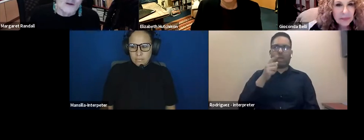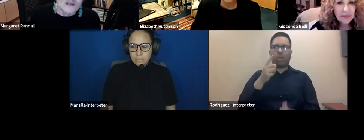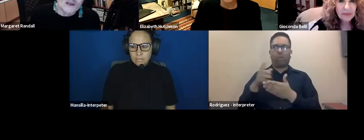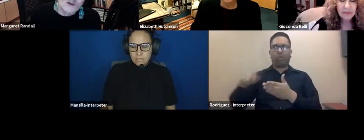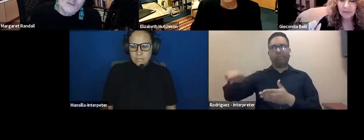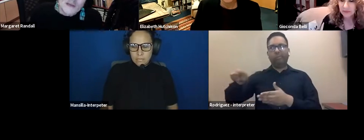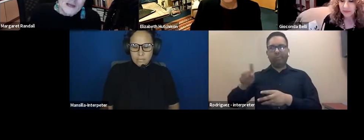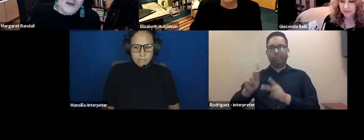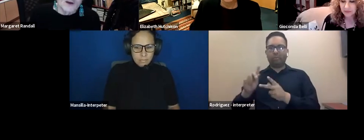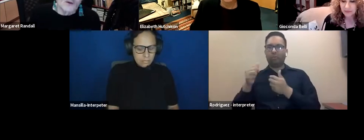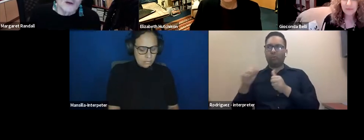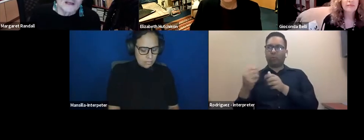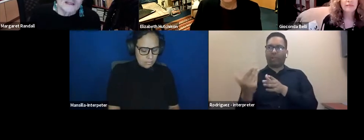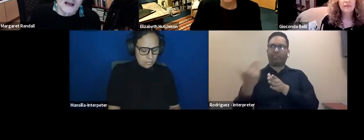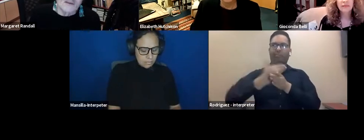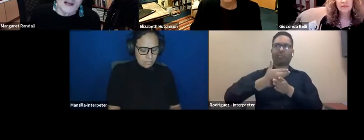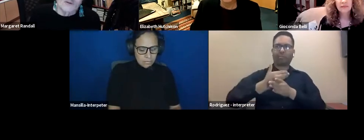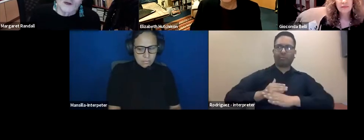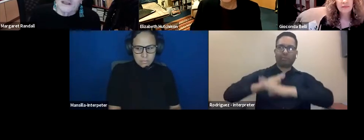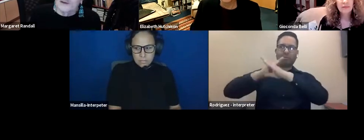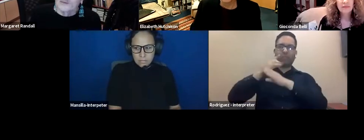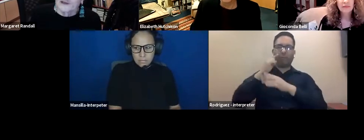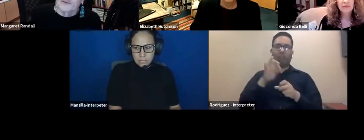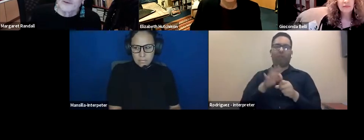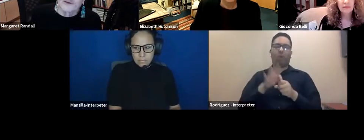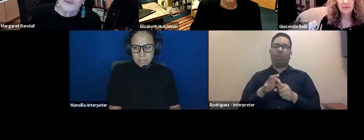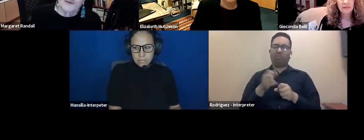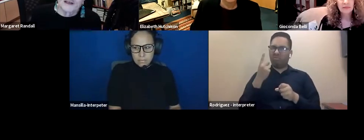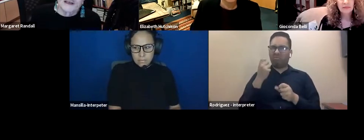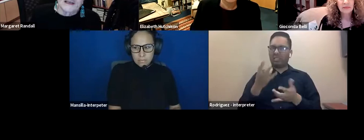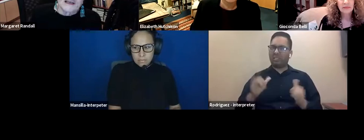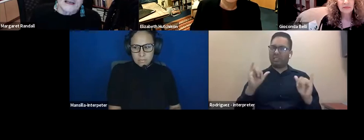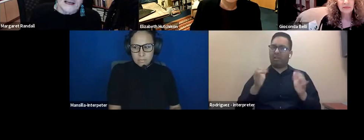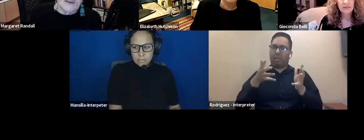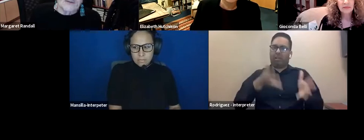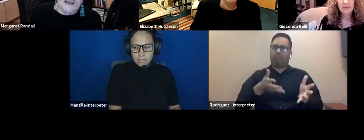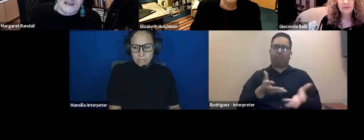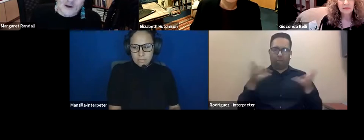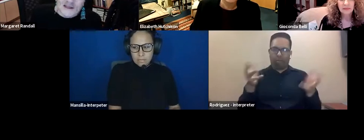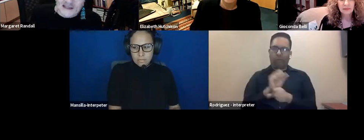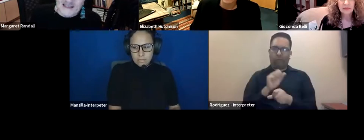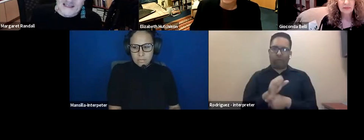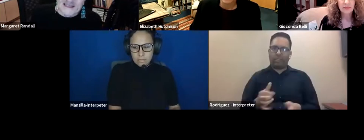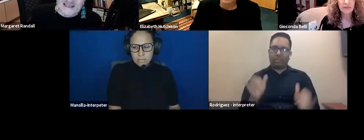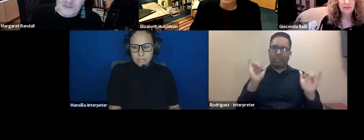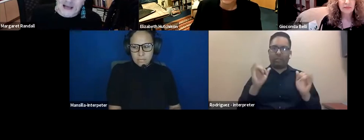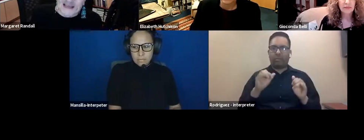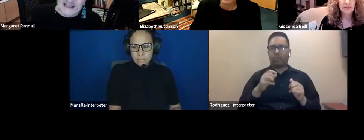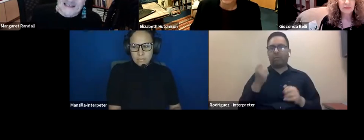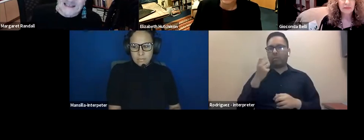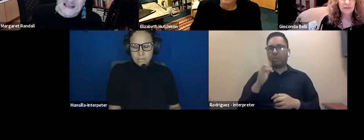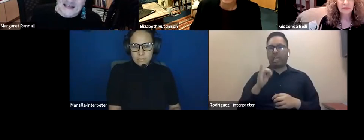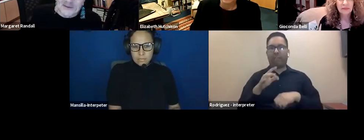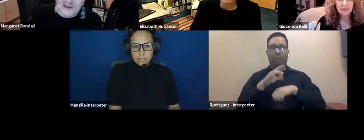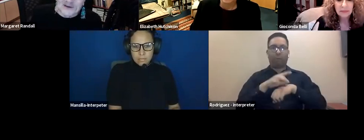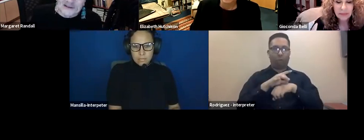forth and so on. So, you know, we still have a lot of work to do. But if, if, if the earth exists, if the planet